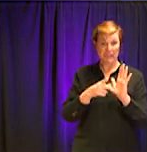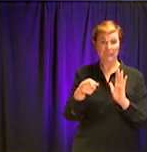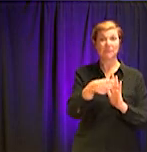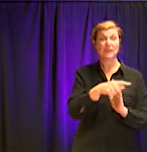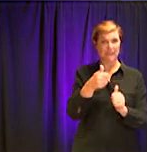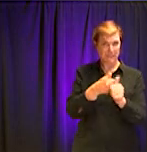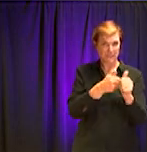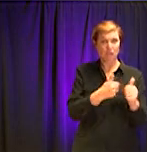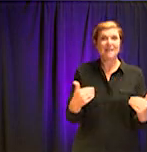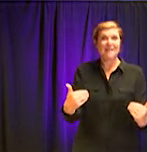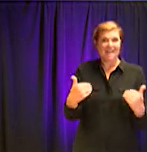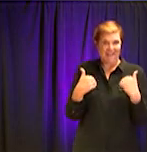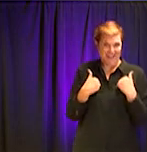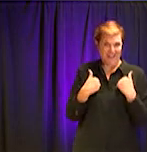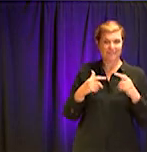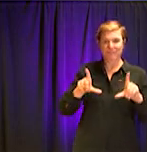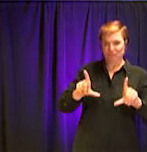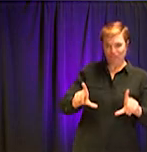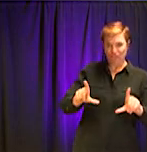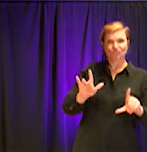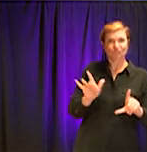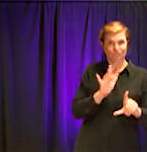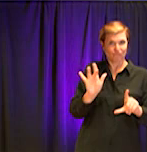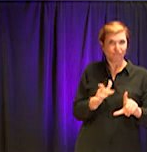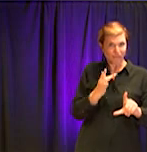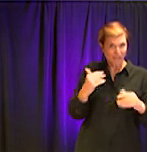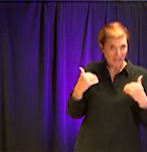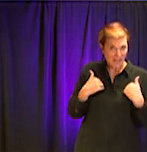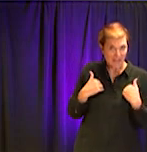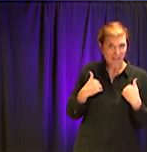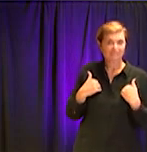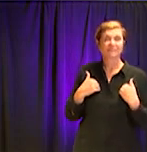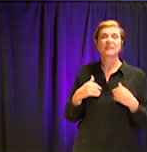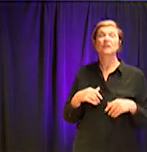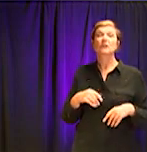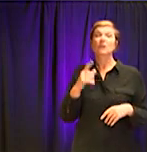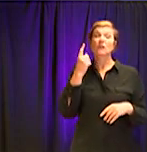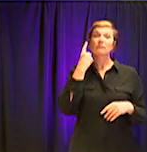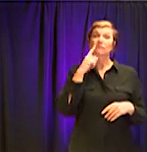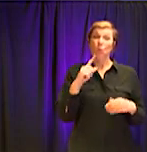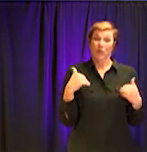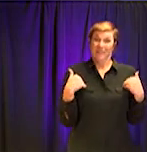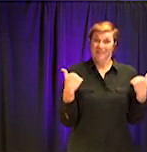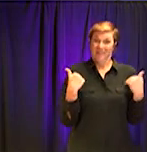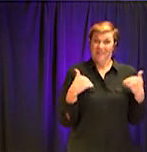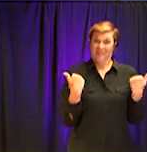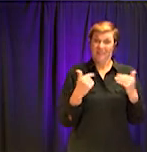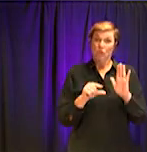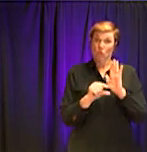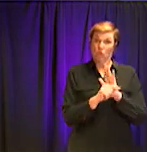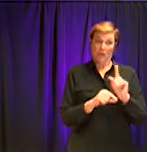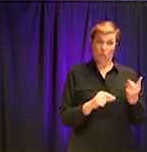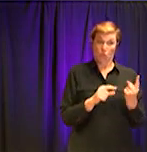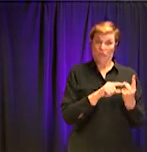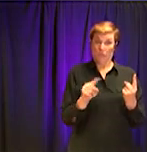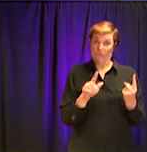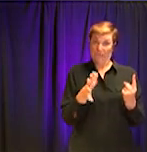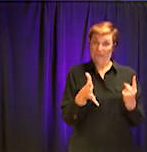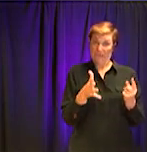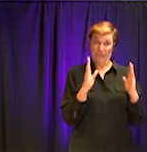where all the tools are already loaded. And then for our younger scholars, what we have done before is that we've